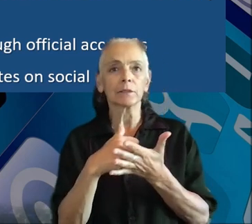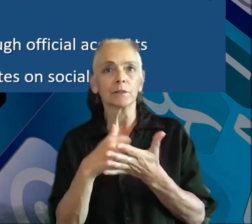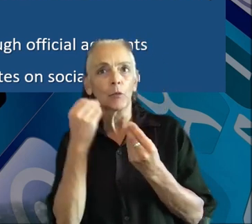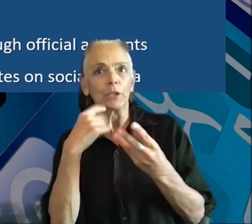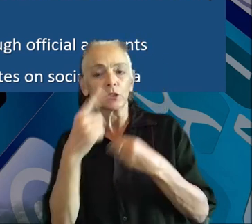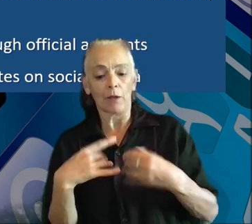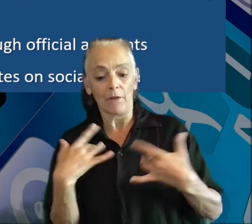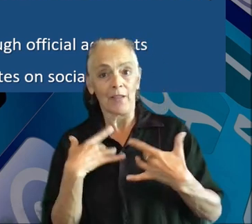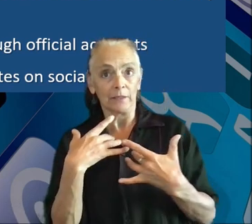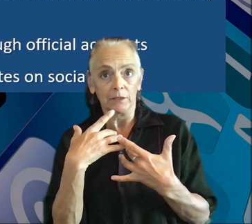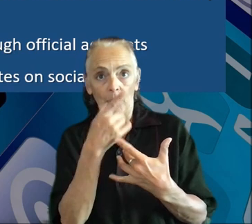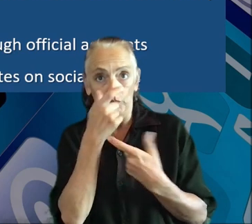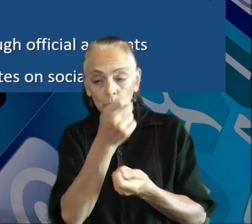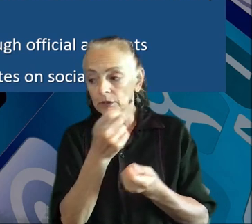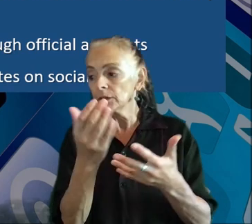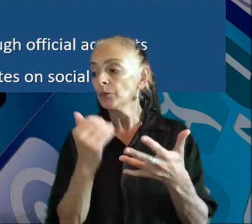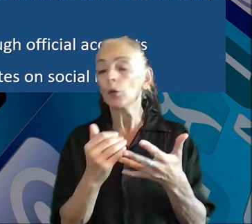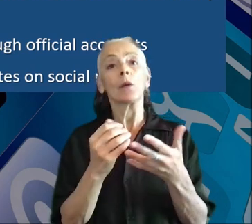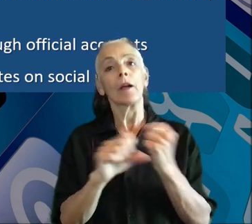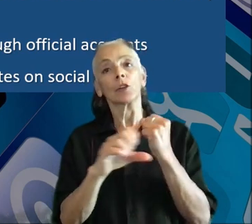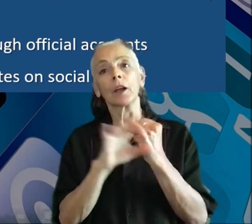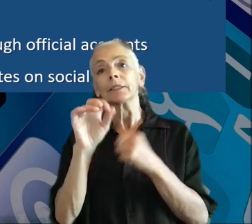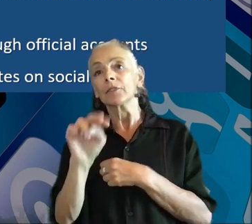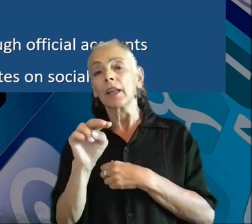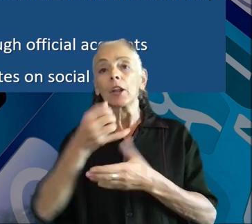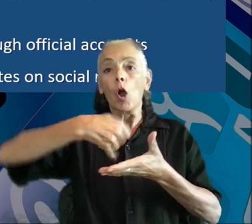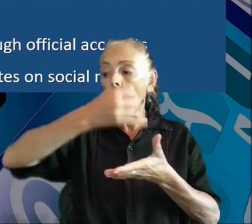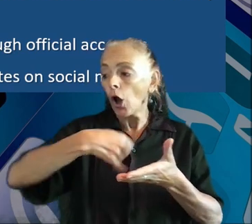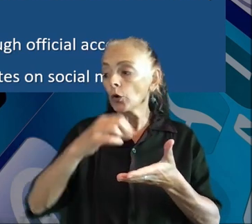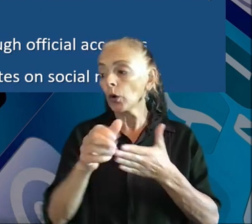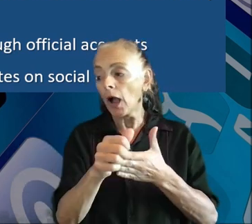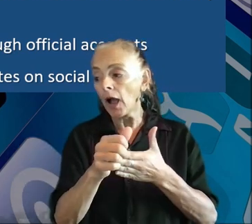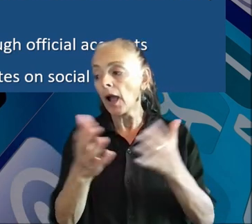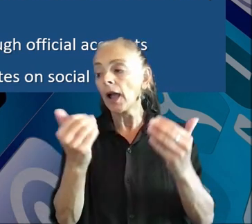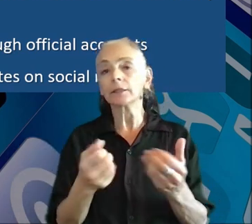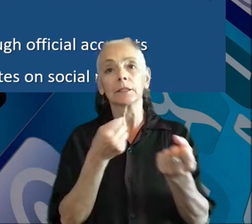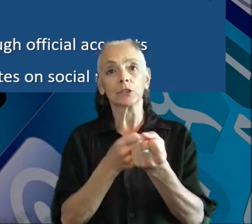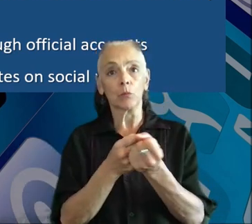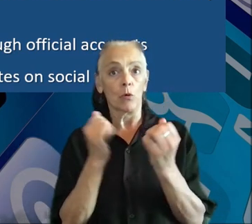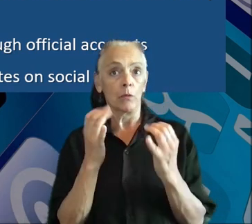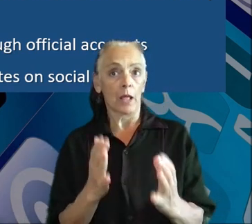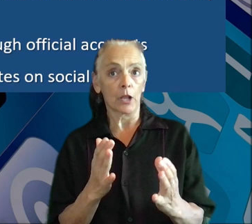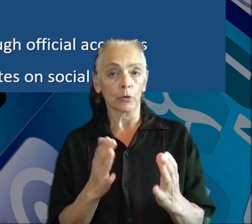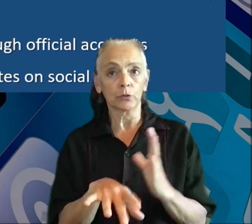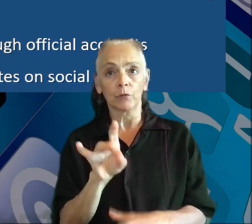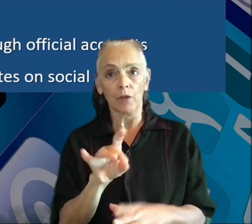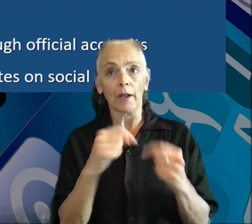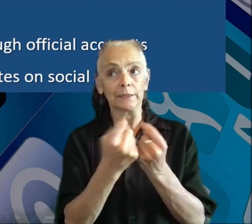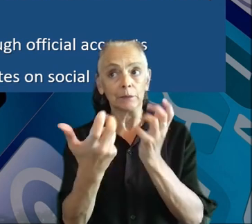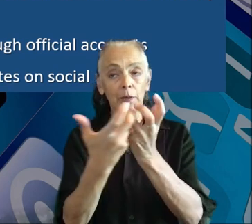to advertise fan art or guides, and to support players to find teammates.